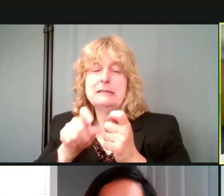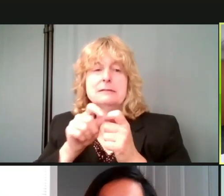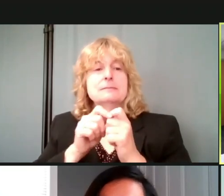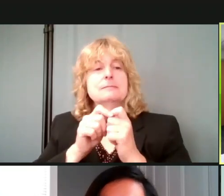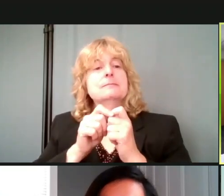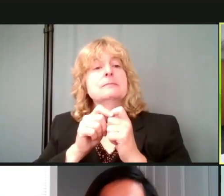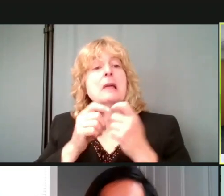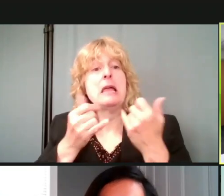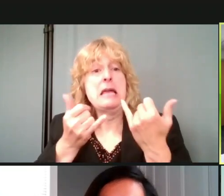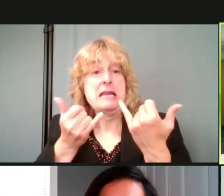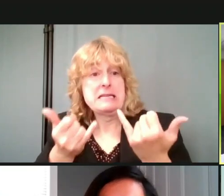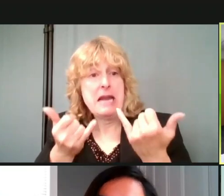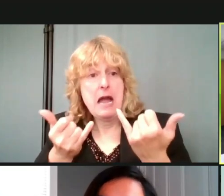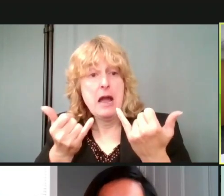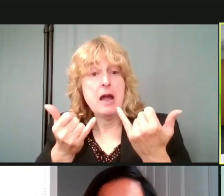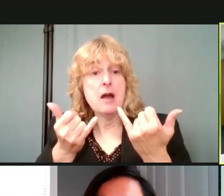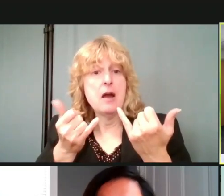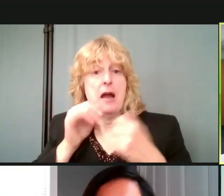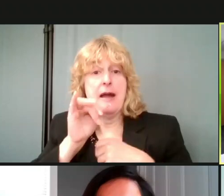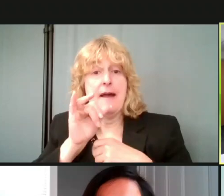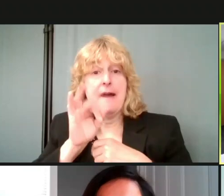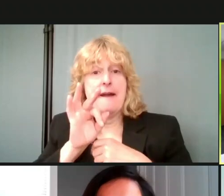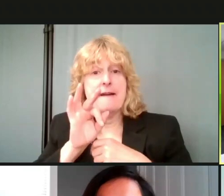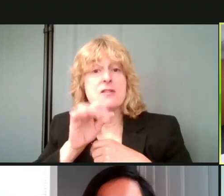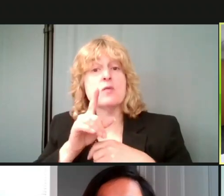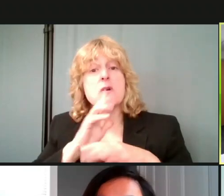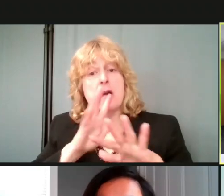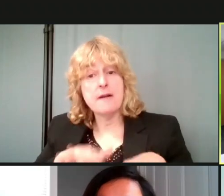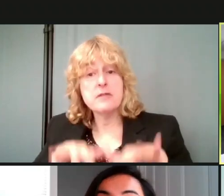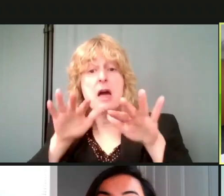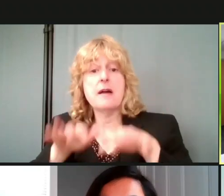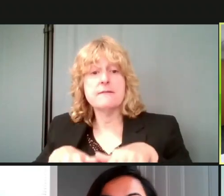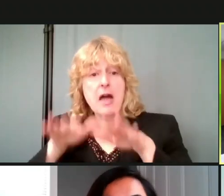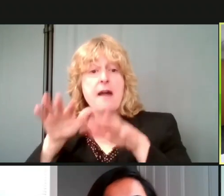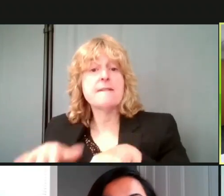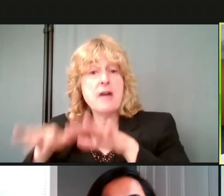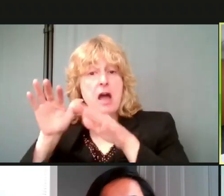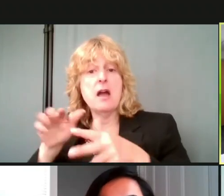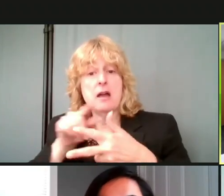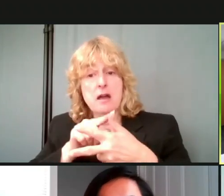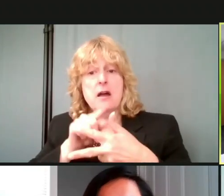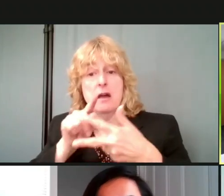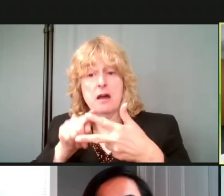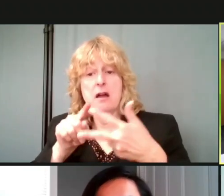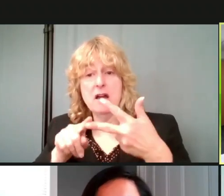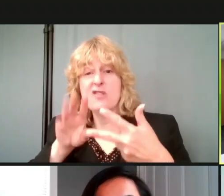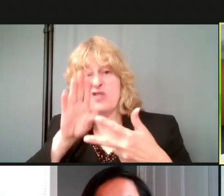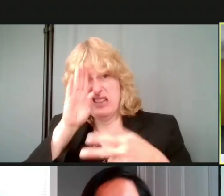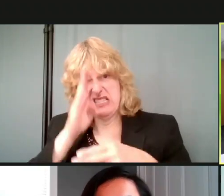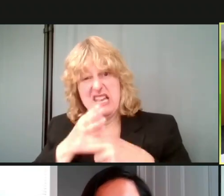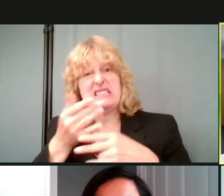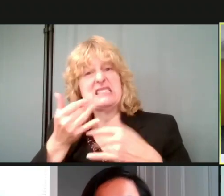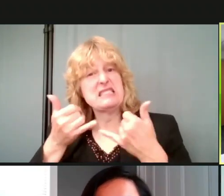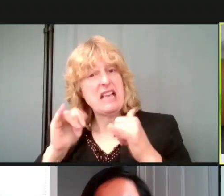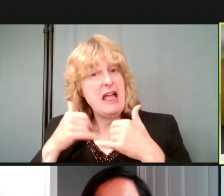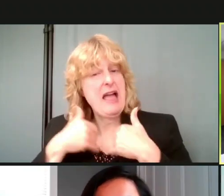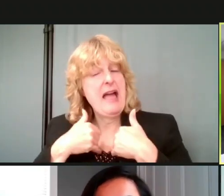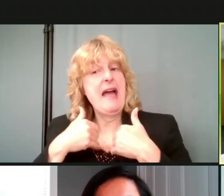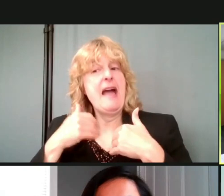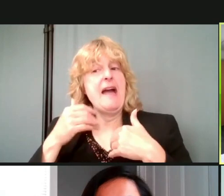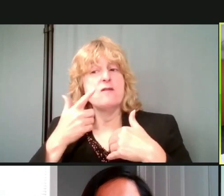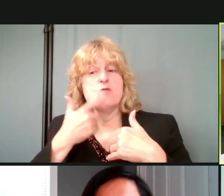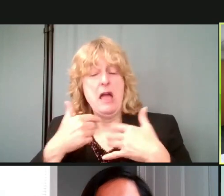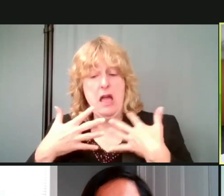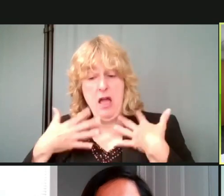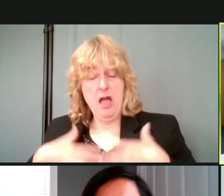if you've been flooded three times and, and your son is still having those reactions and they feel that it's related to the mold, you know, you it's going to require,